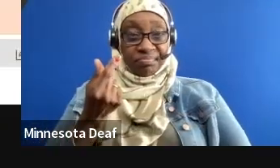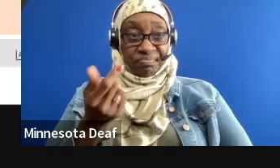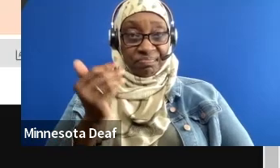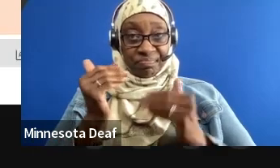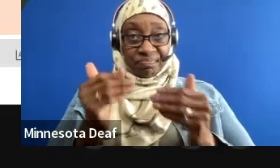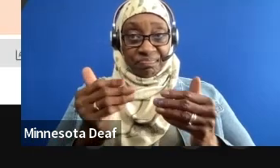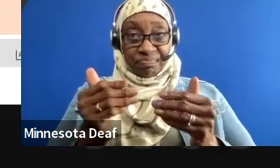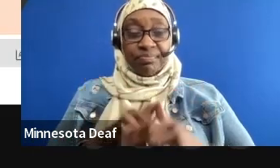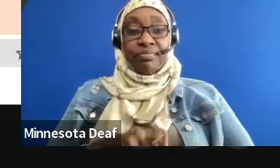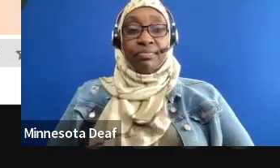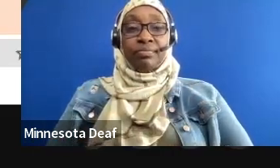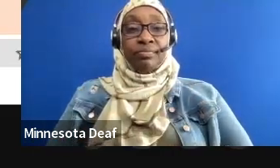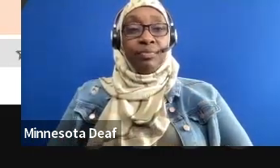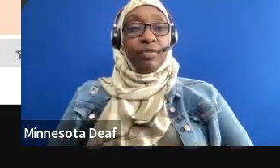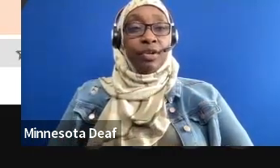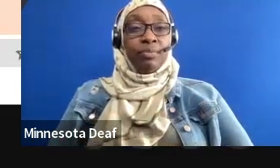It's going to take me directly to YouTube.